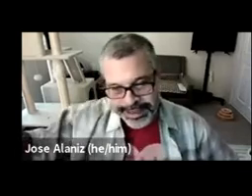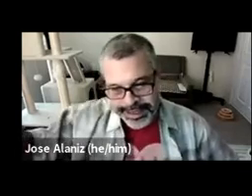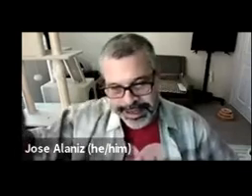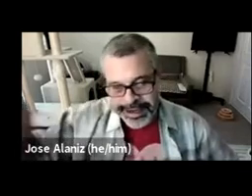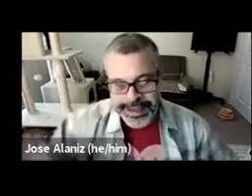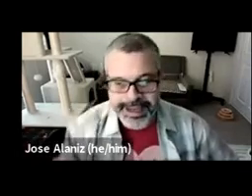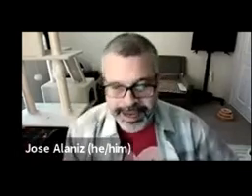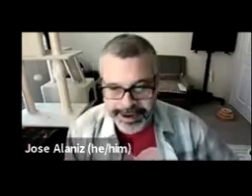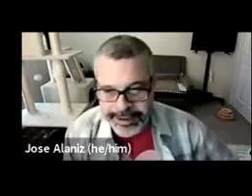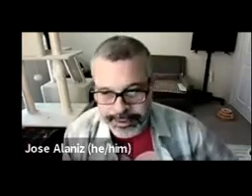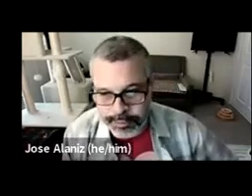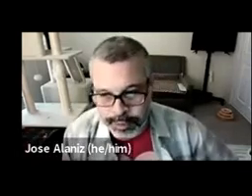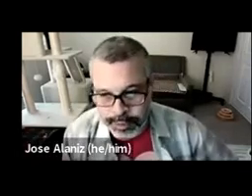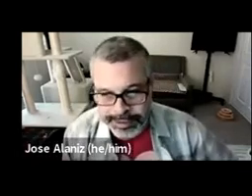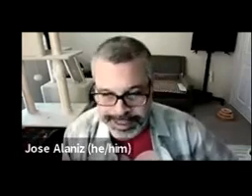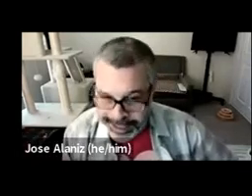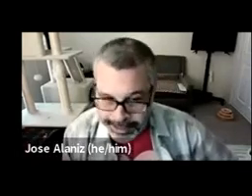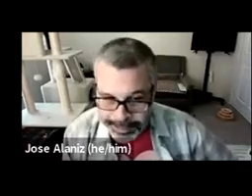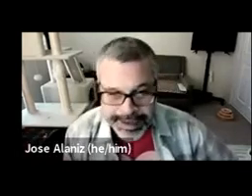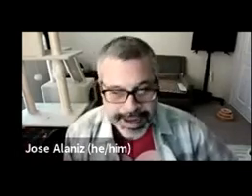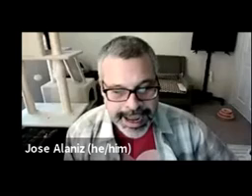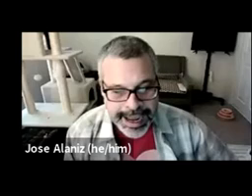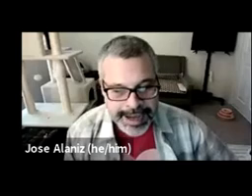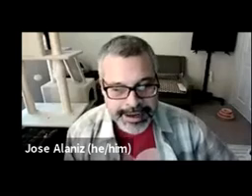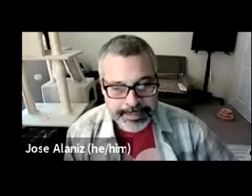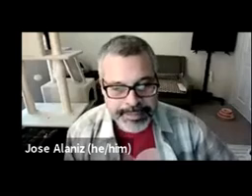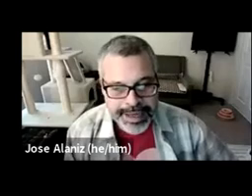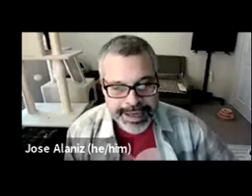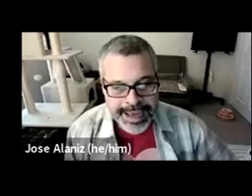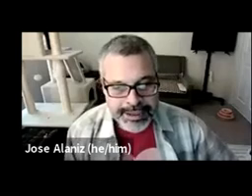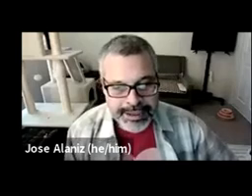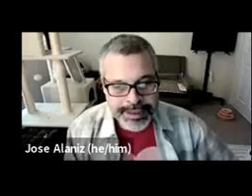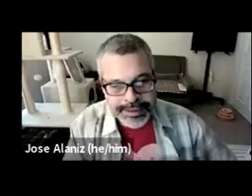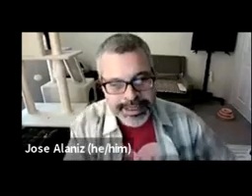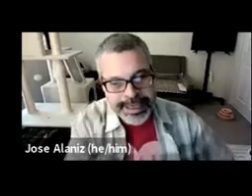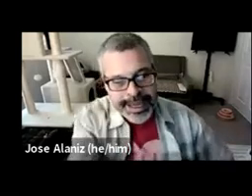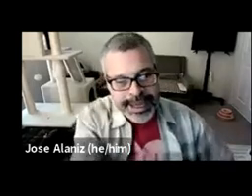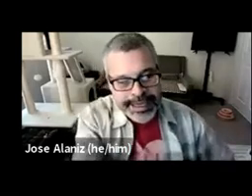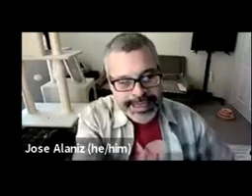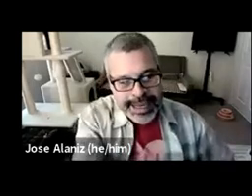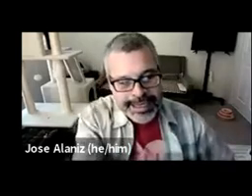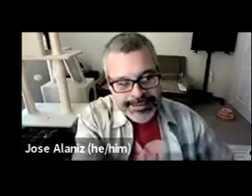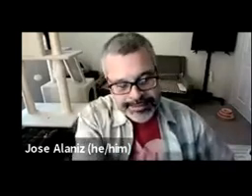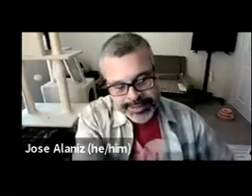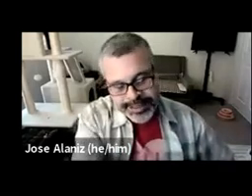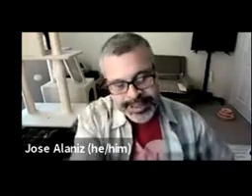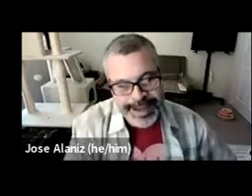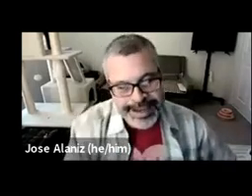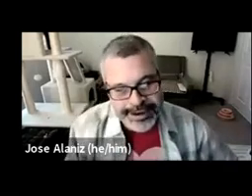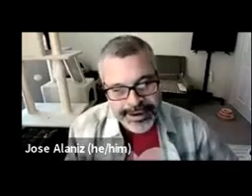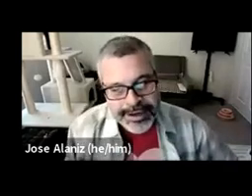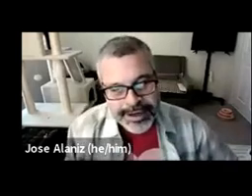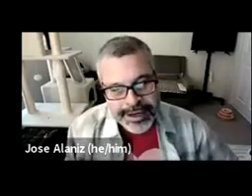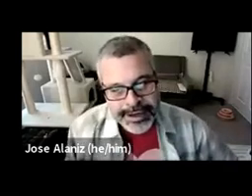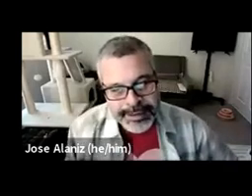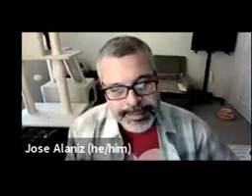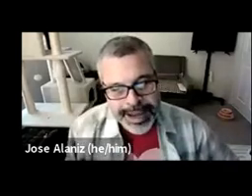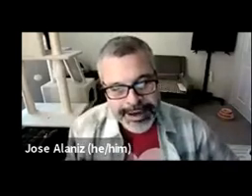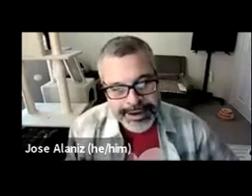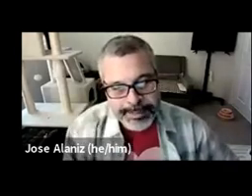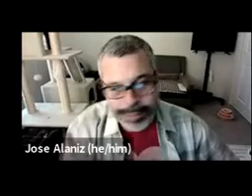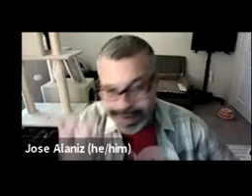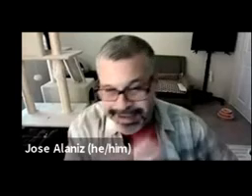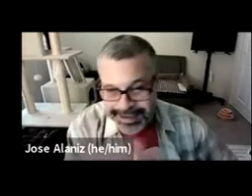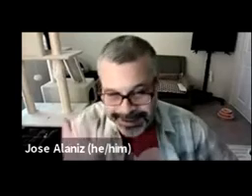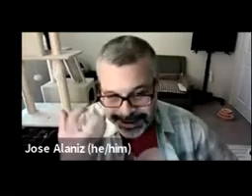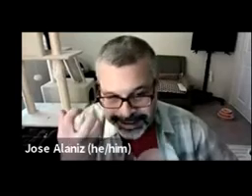floating in the, uh, in the air, another woman with a cape. And, um, and so as you, as, as, signified here, uh, by